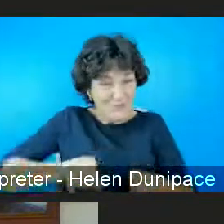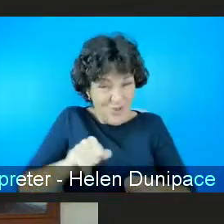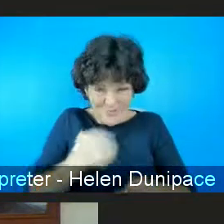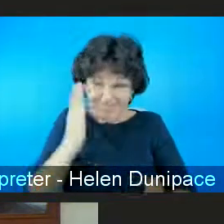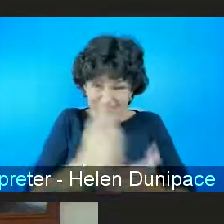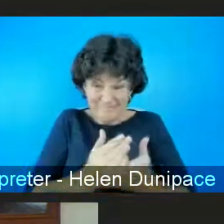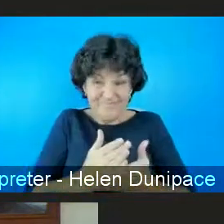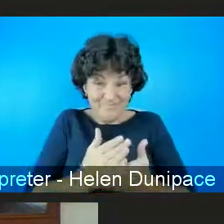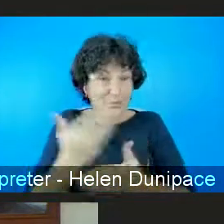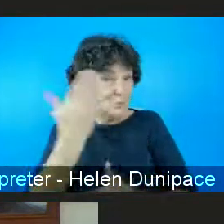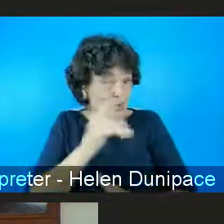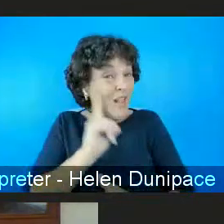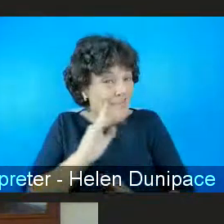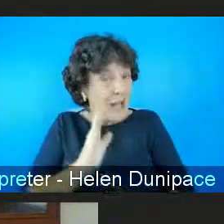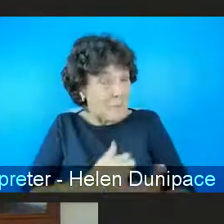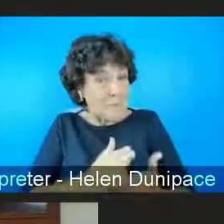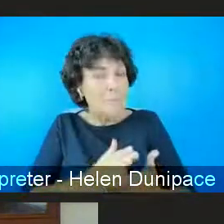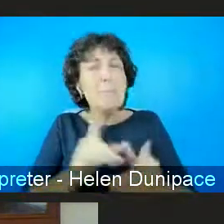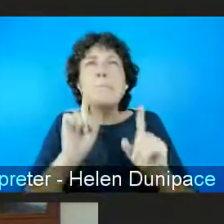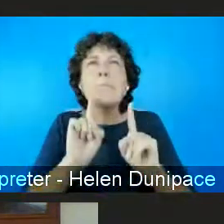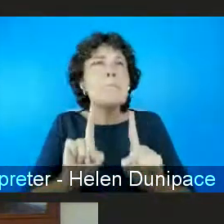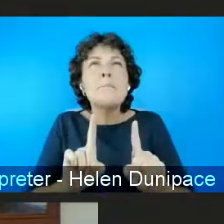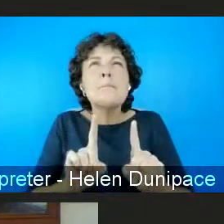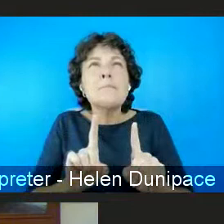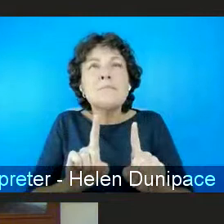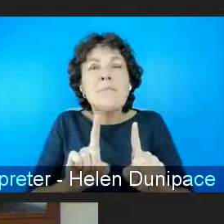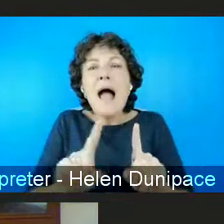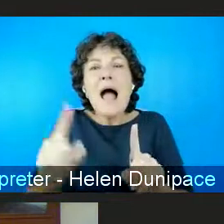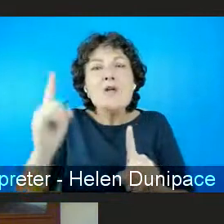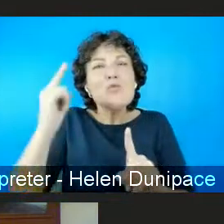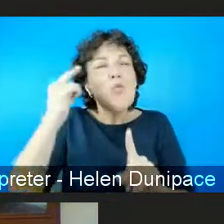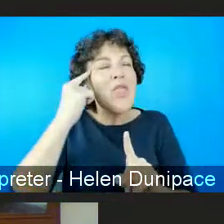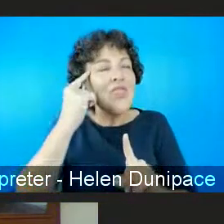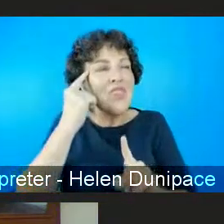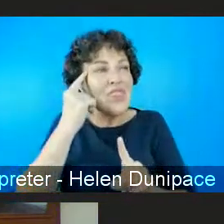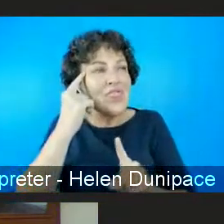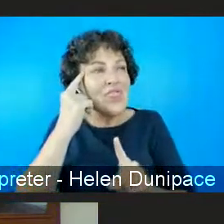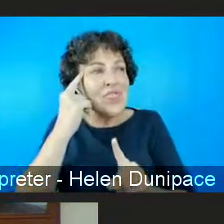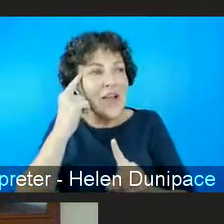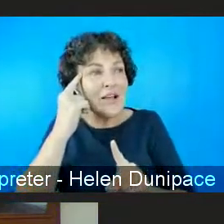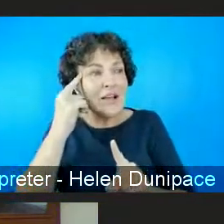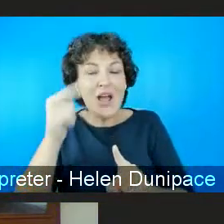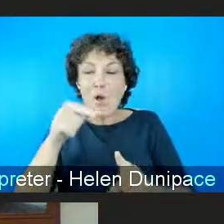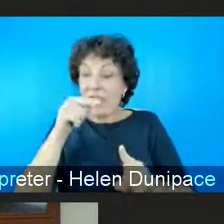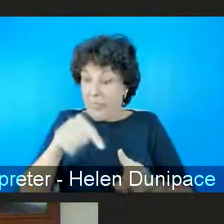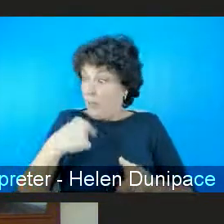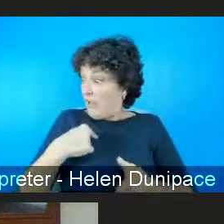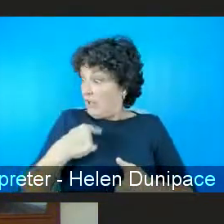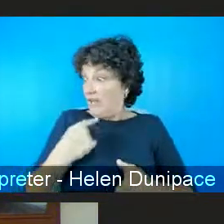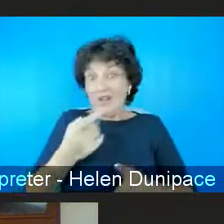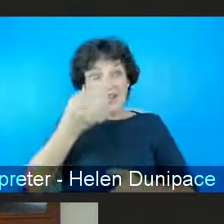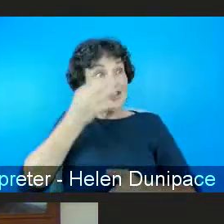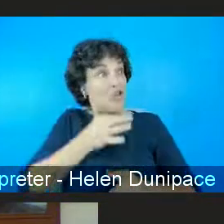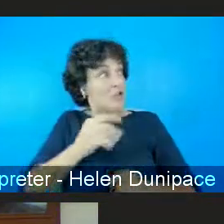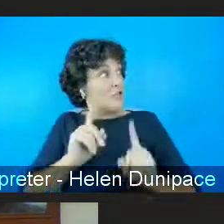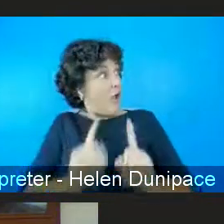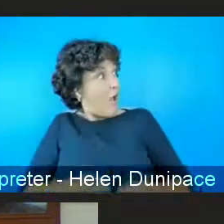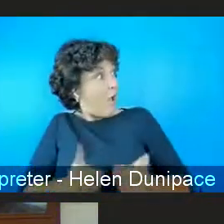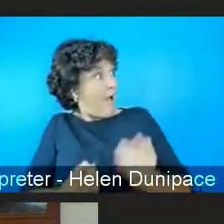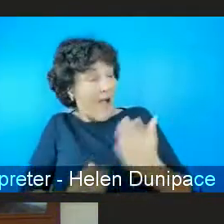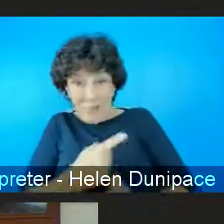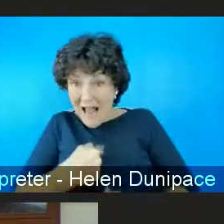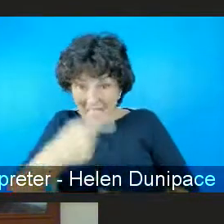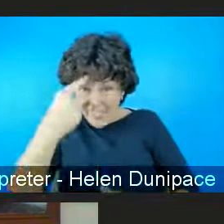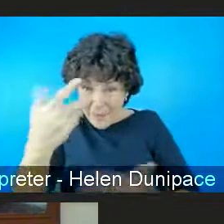uh I don't think that we got to this place I think we've been in this place a long time Rona when people